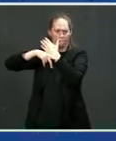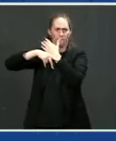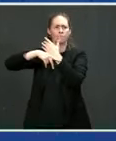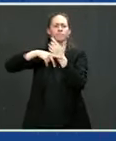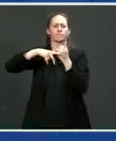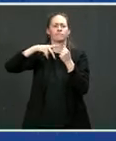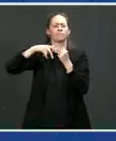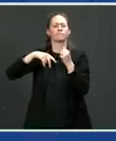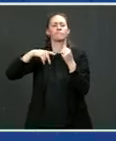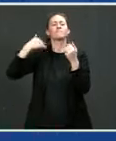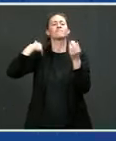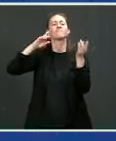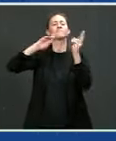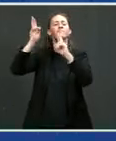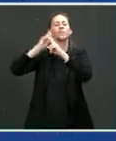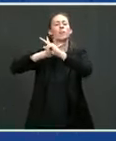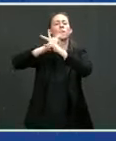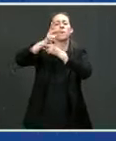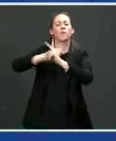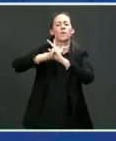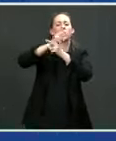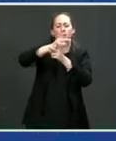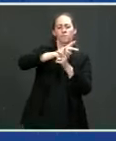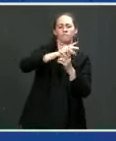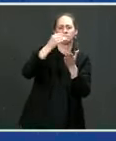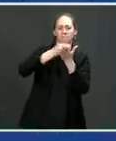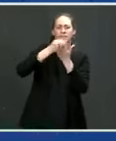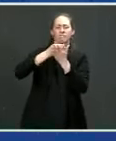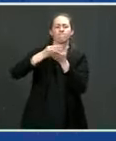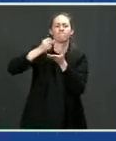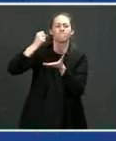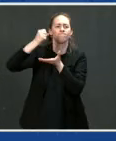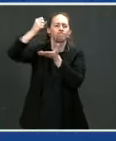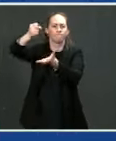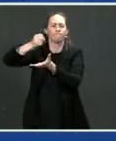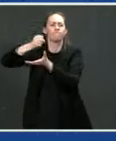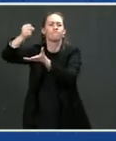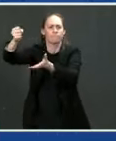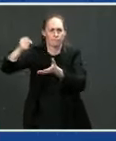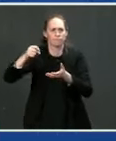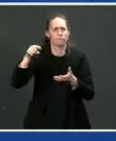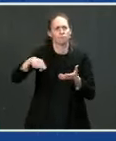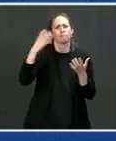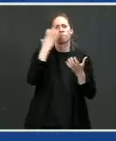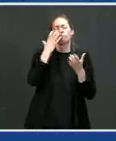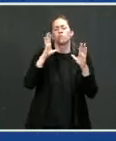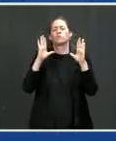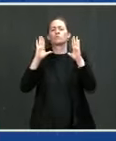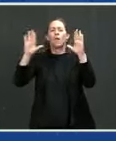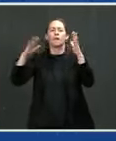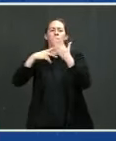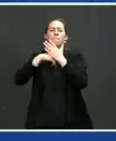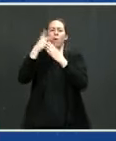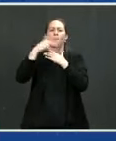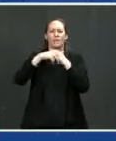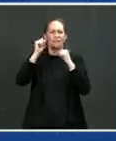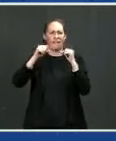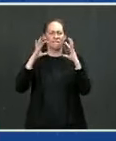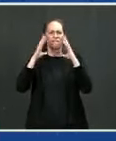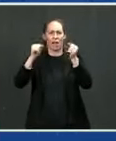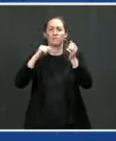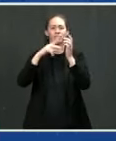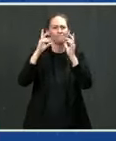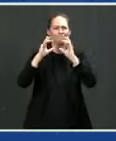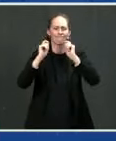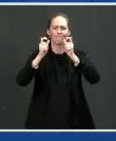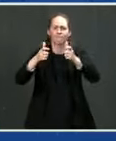was intended and it's worked just remarkably well to accelerate the adoption of electric vehicles by transit agencies from Alaska